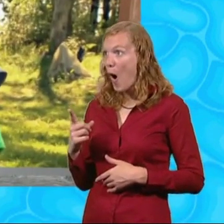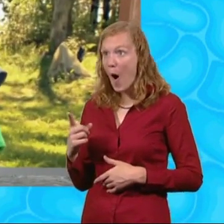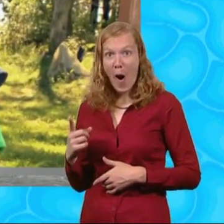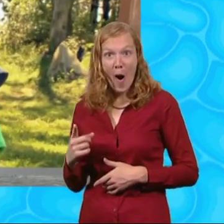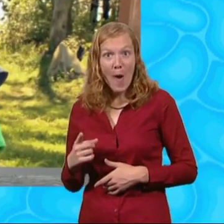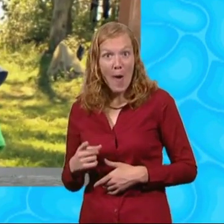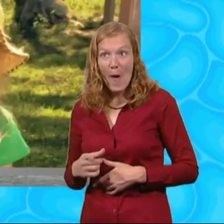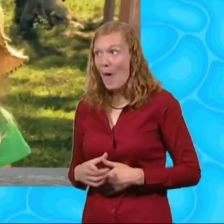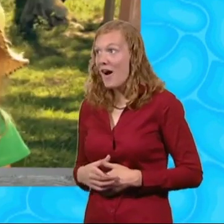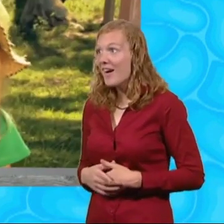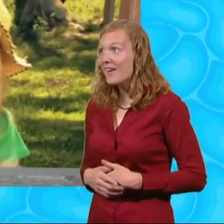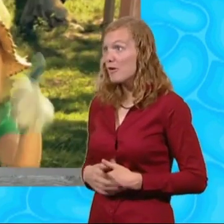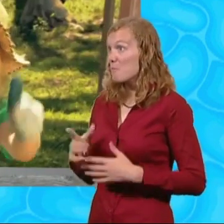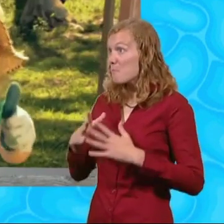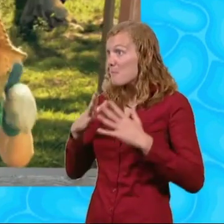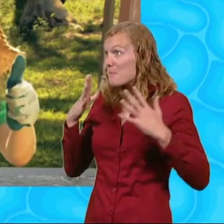Whoa!